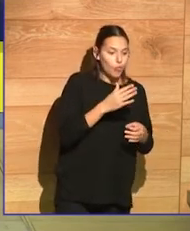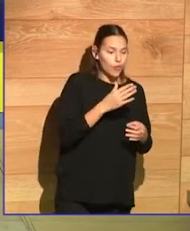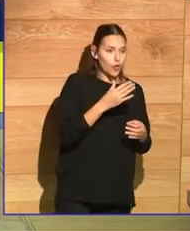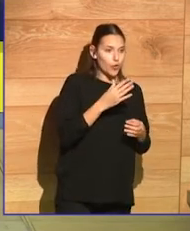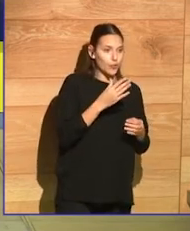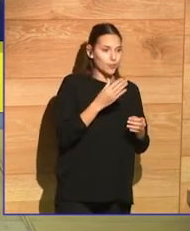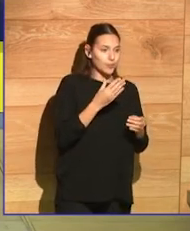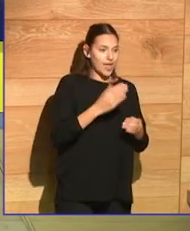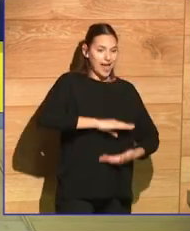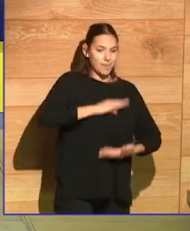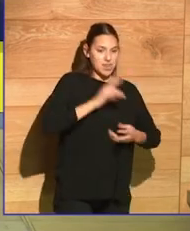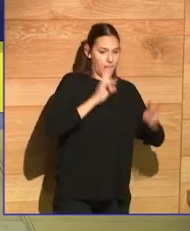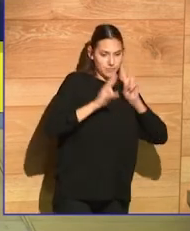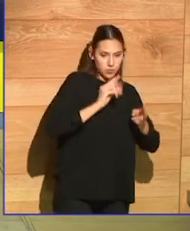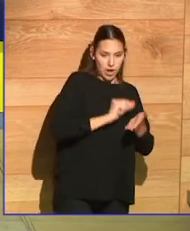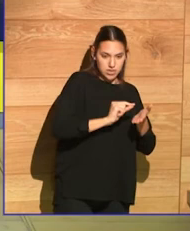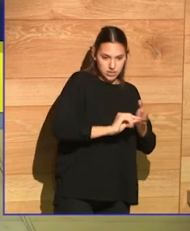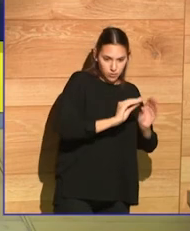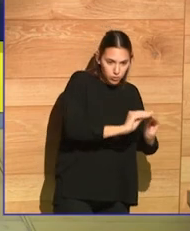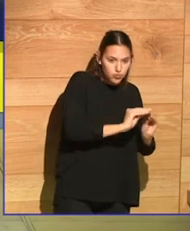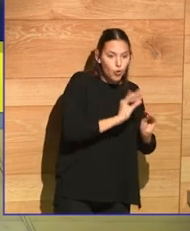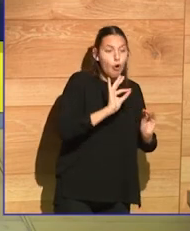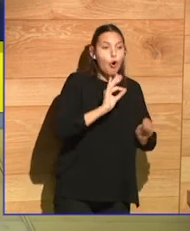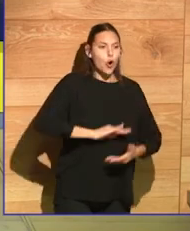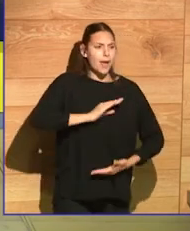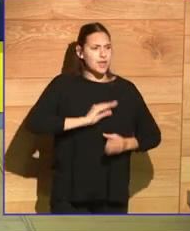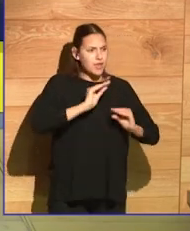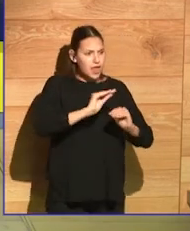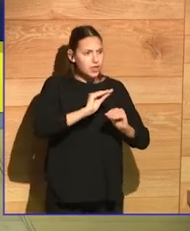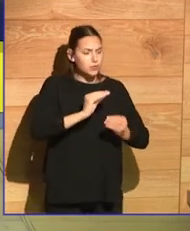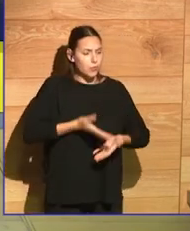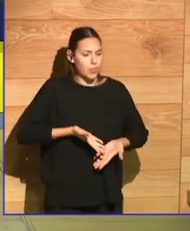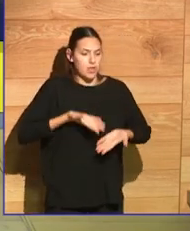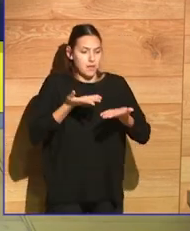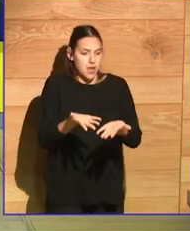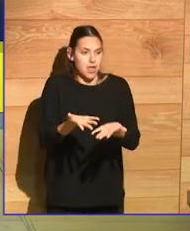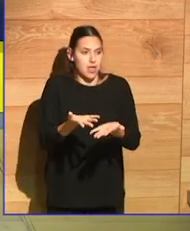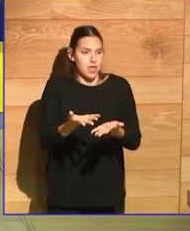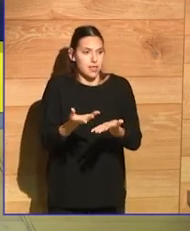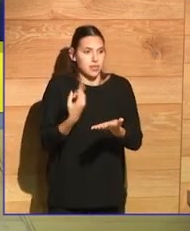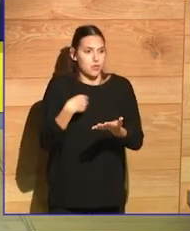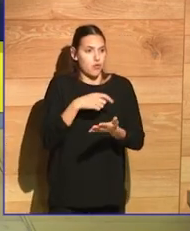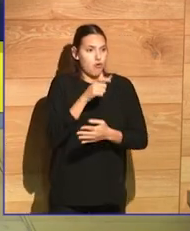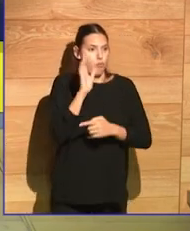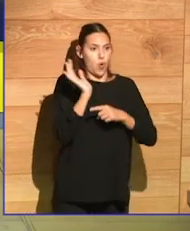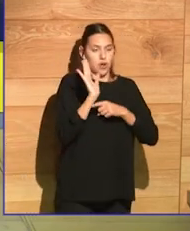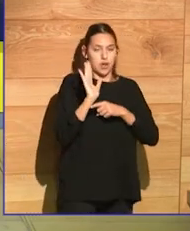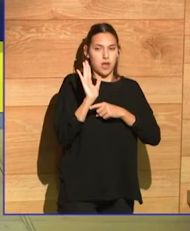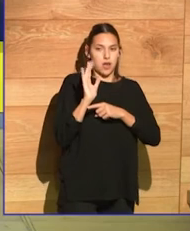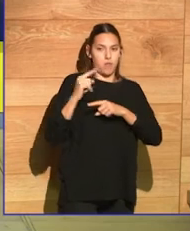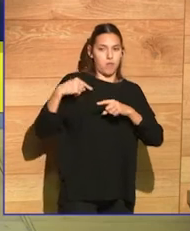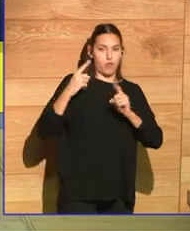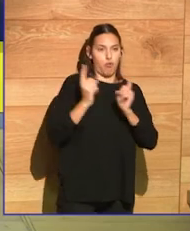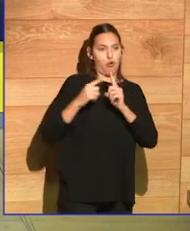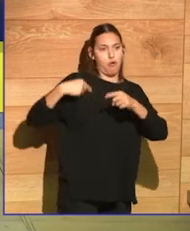a visual capacity in your writing or because your novels are like as if you were part of